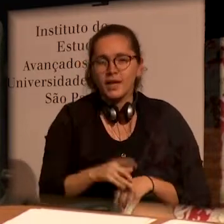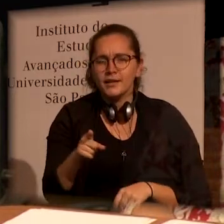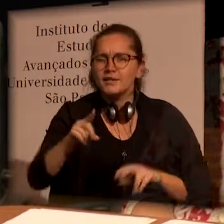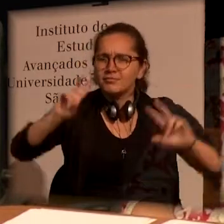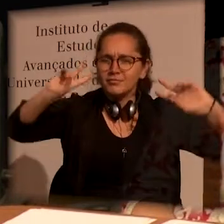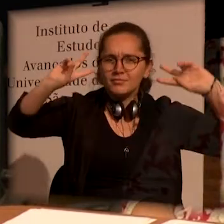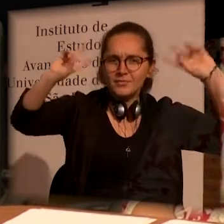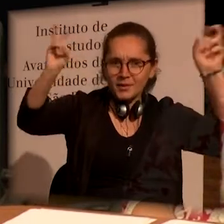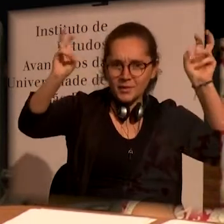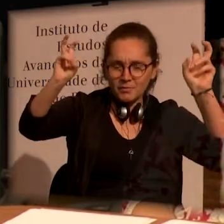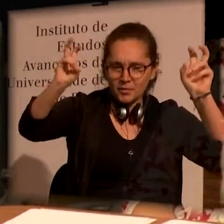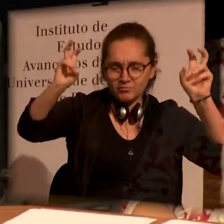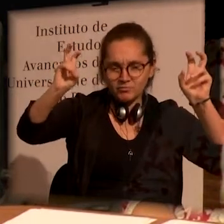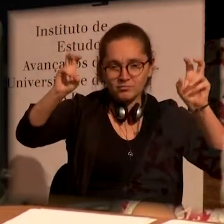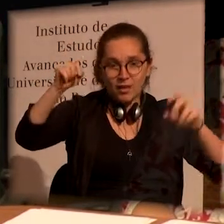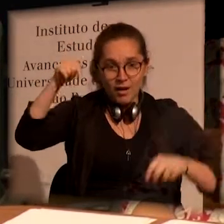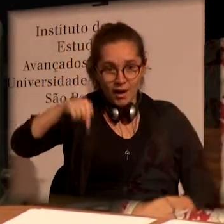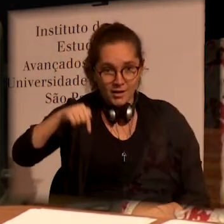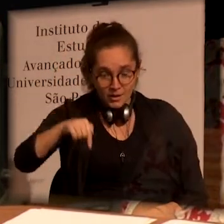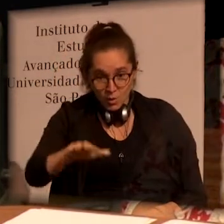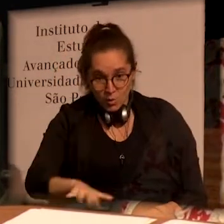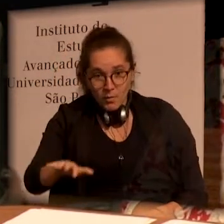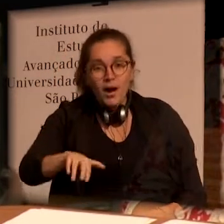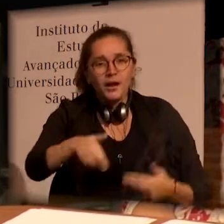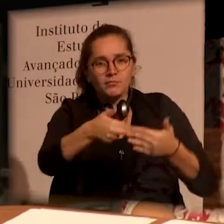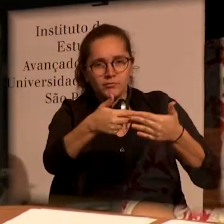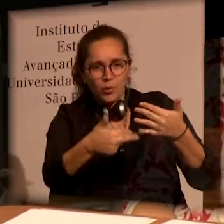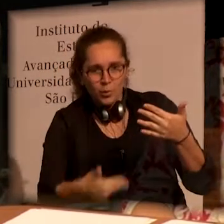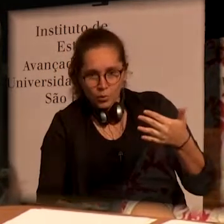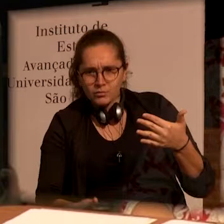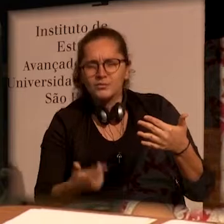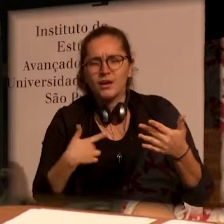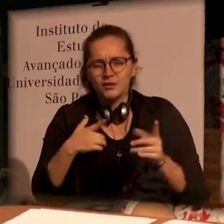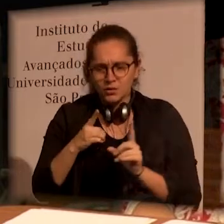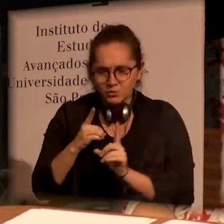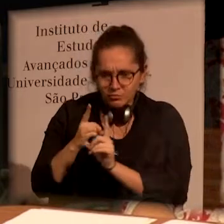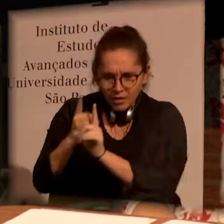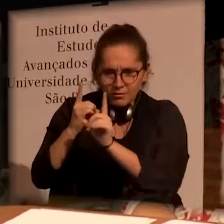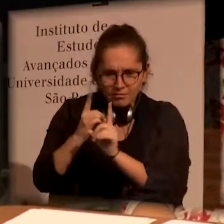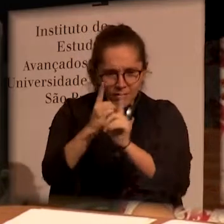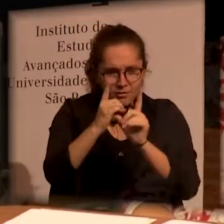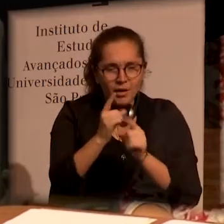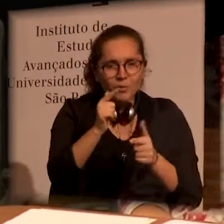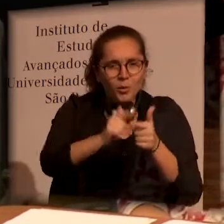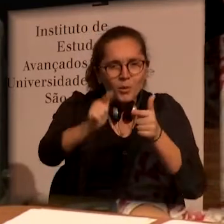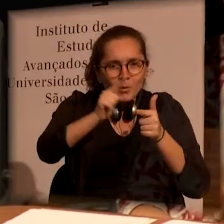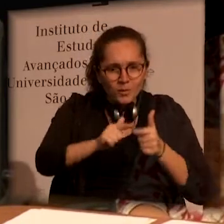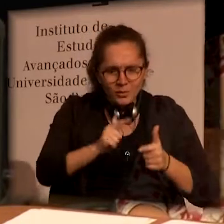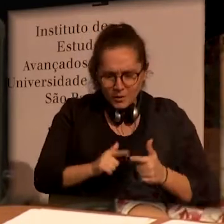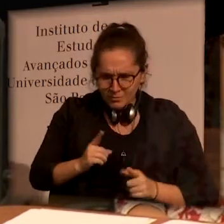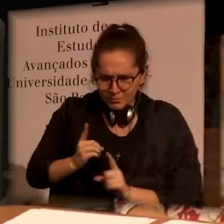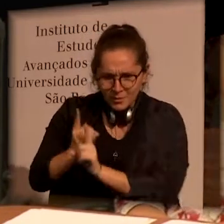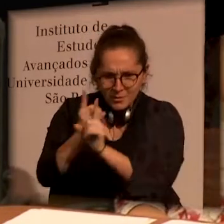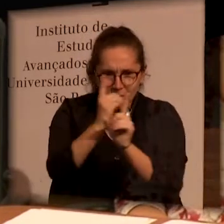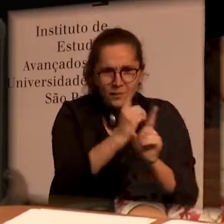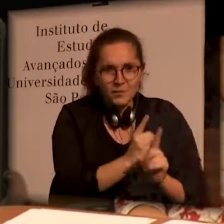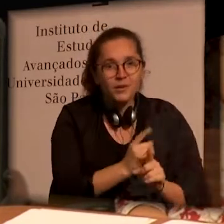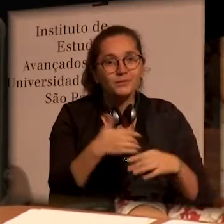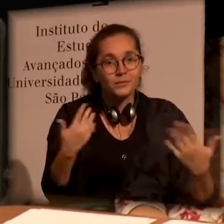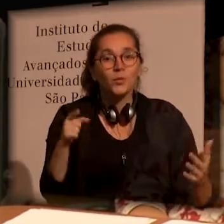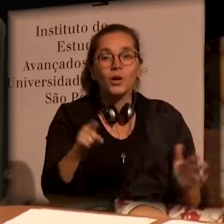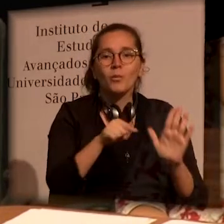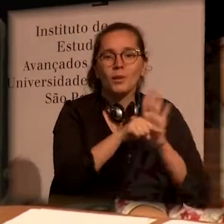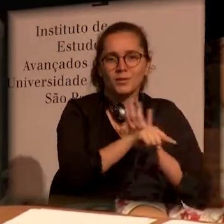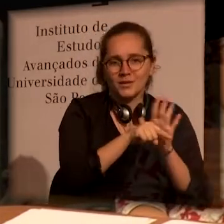as this matter falls into a multidisciplinary area, it